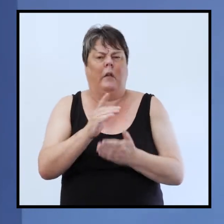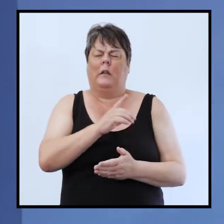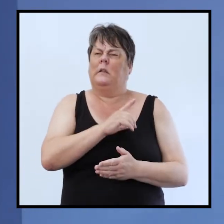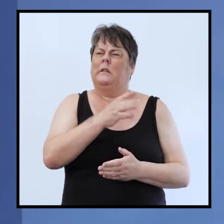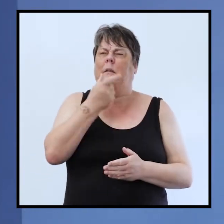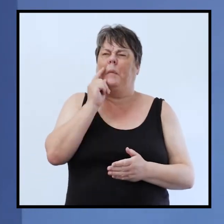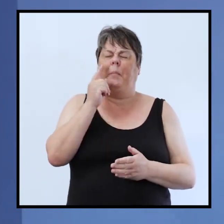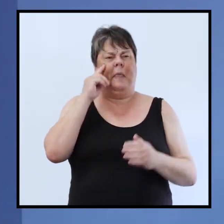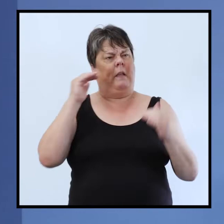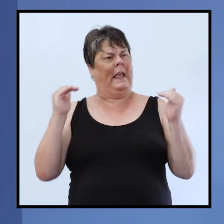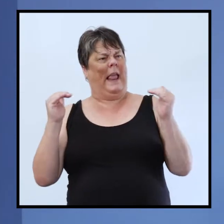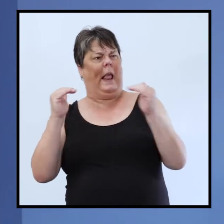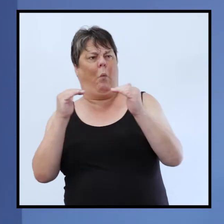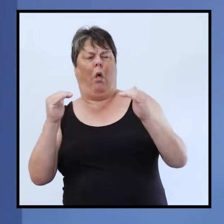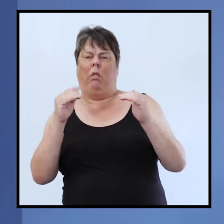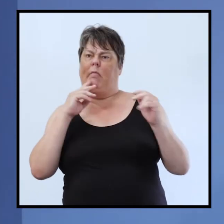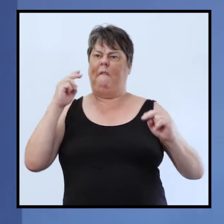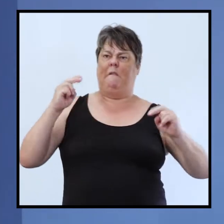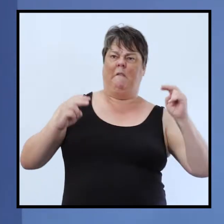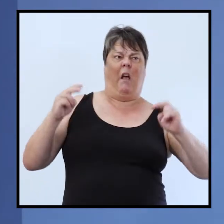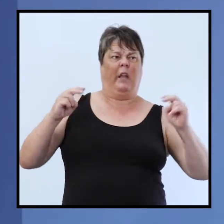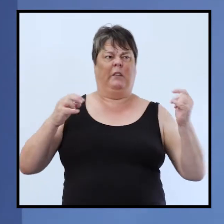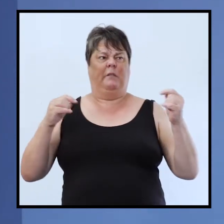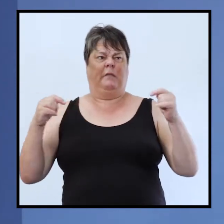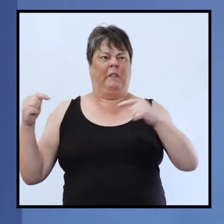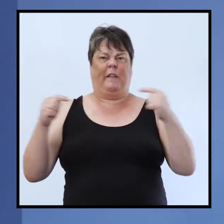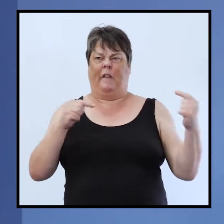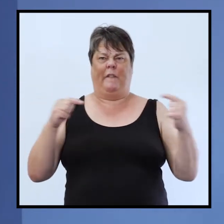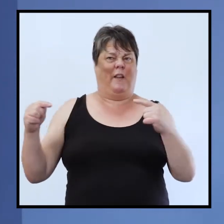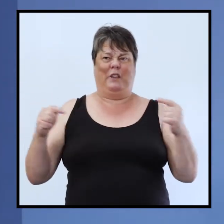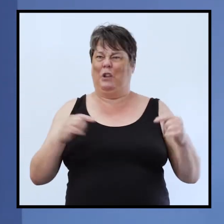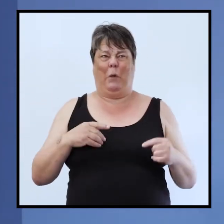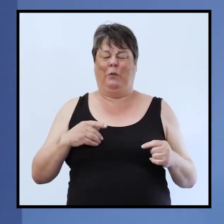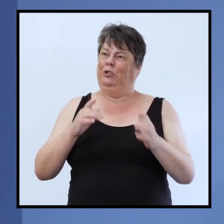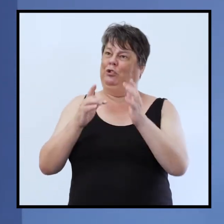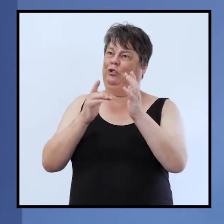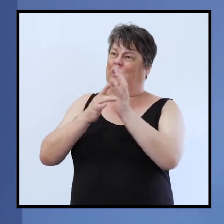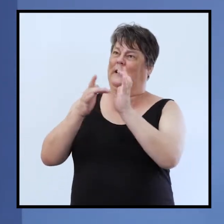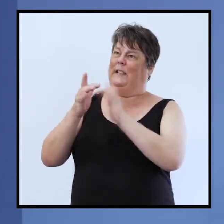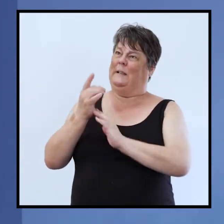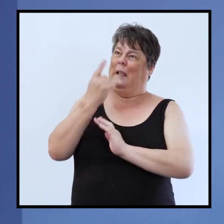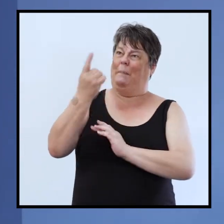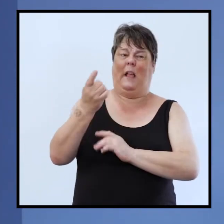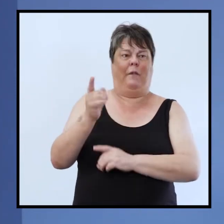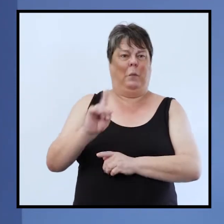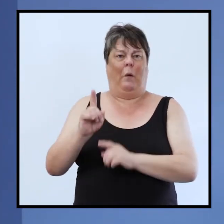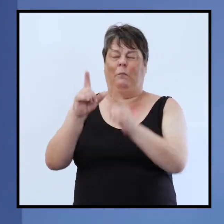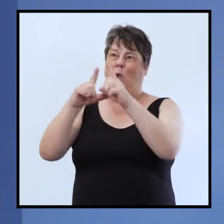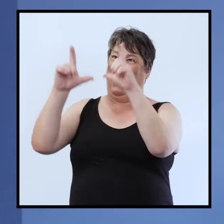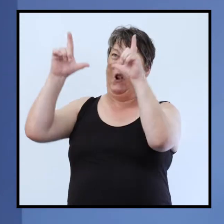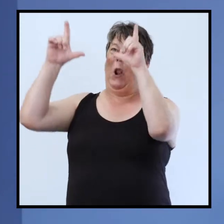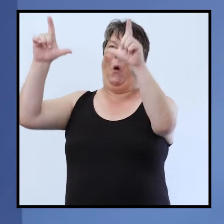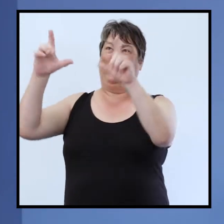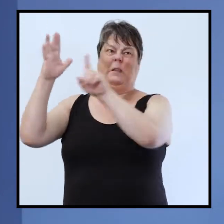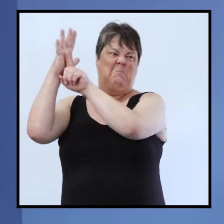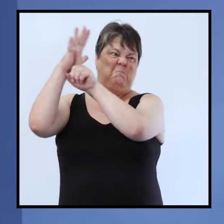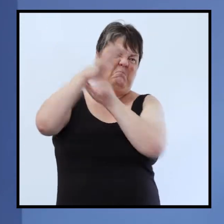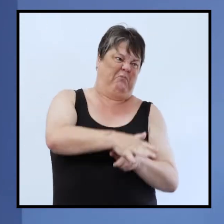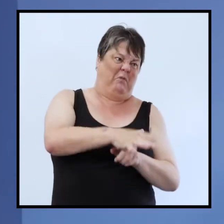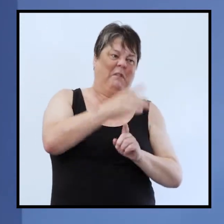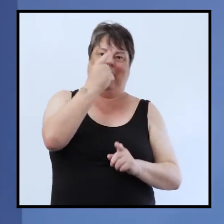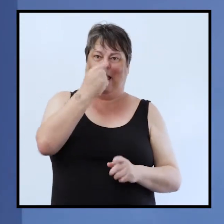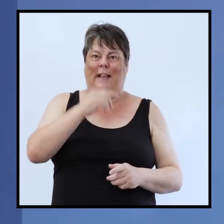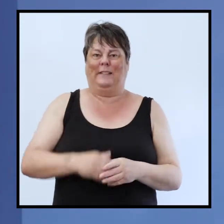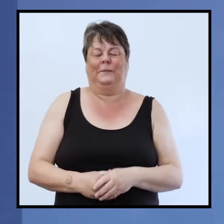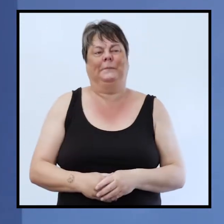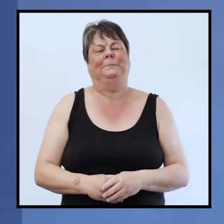that they're equal and they're having a fight it's a very very unfair fight jesus is lord anyway i want to have a look at this short section i want to do it in